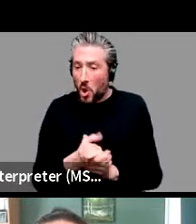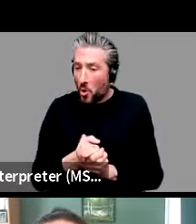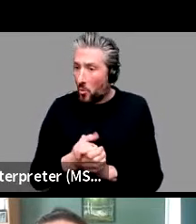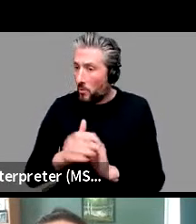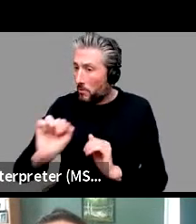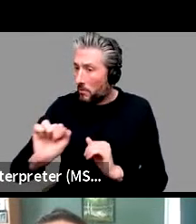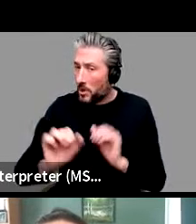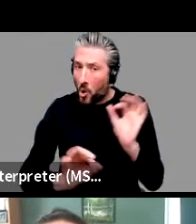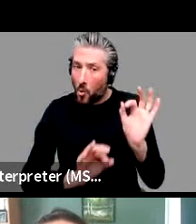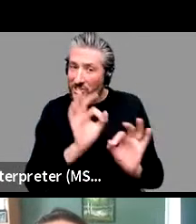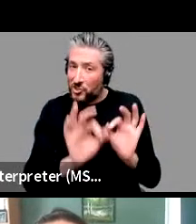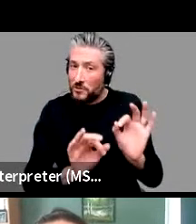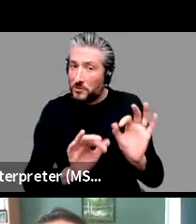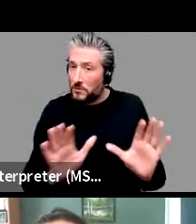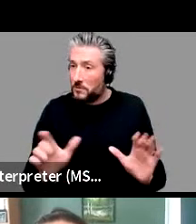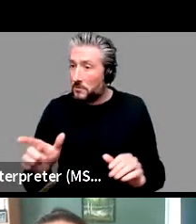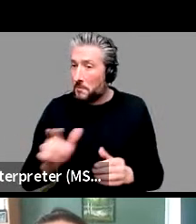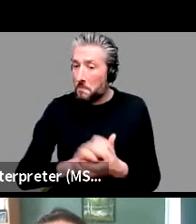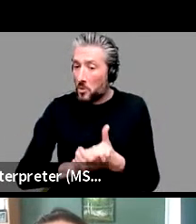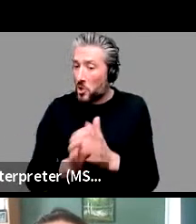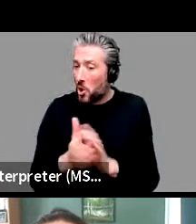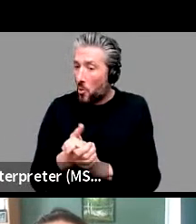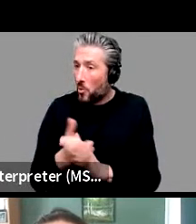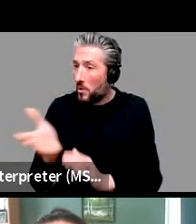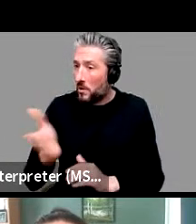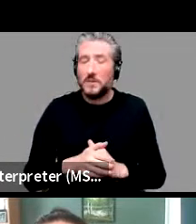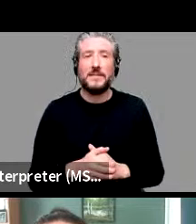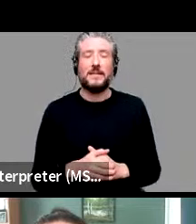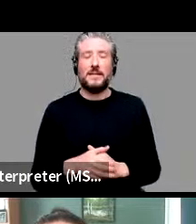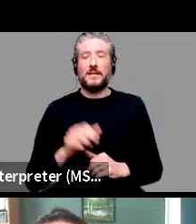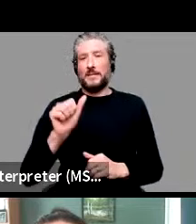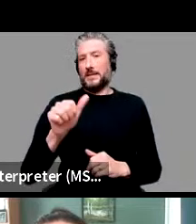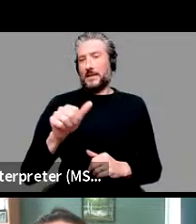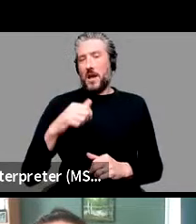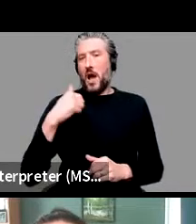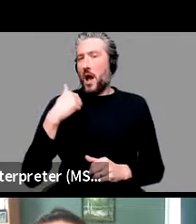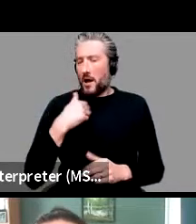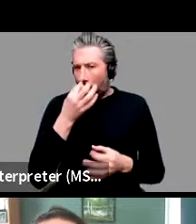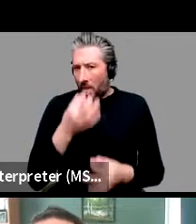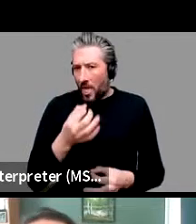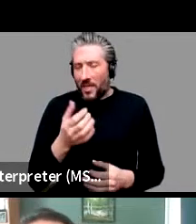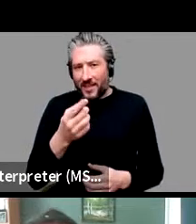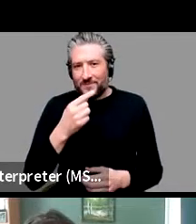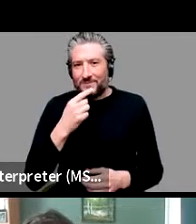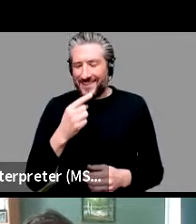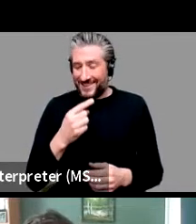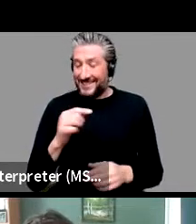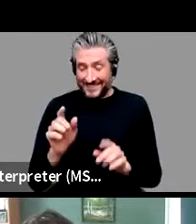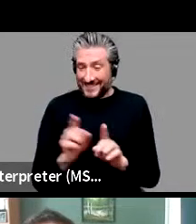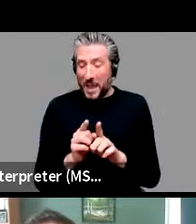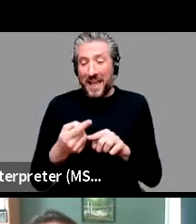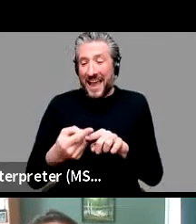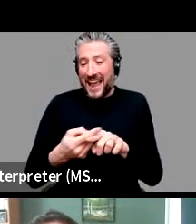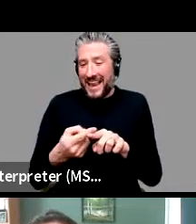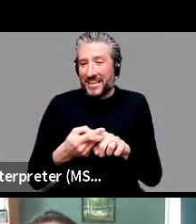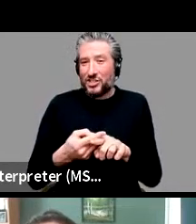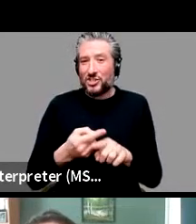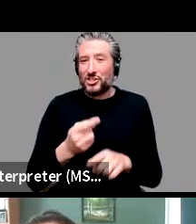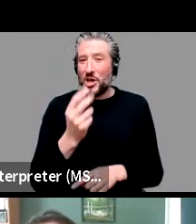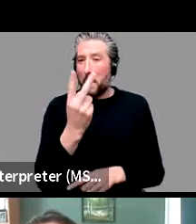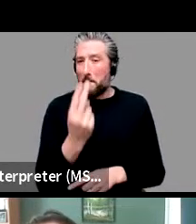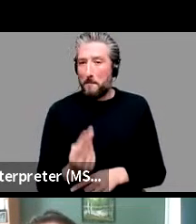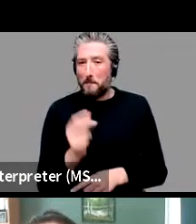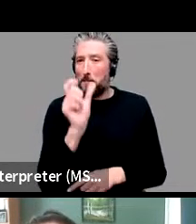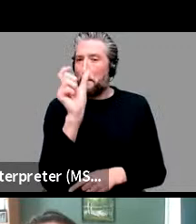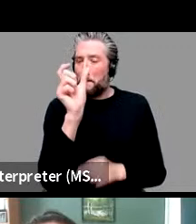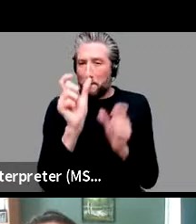Thanks Bodo. Yeah, go ahead. Okay. Yeah. So, um, I also was fascinated by the, uh, English binomial study. There's just one, um, question I